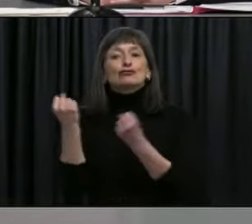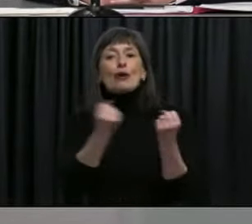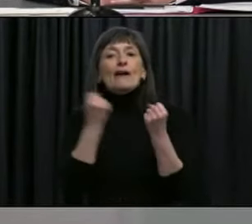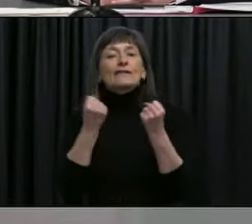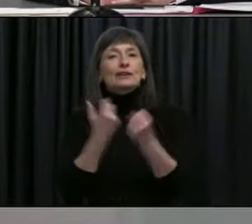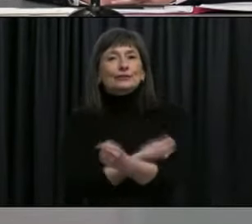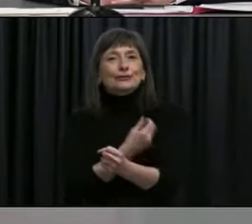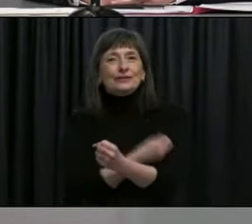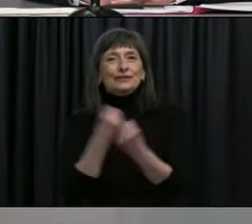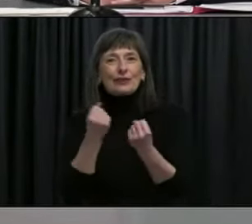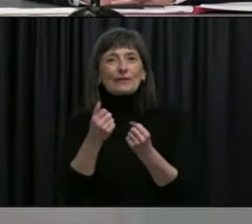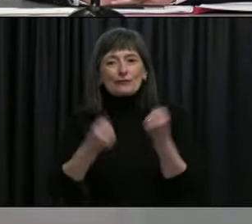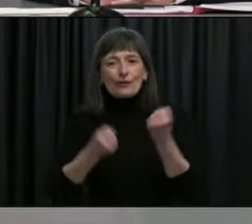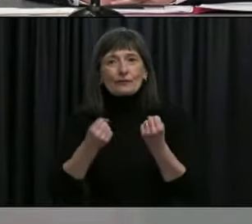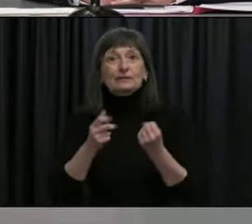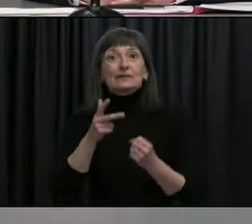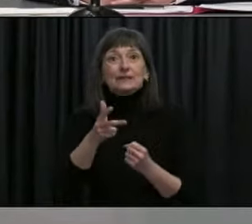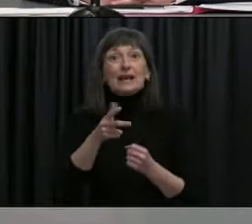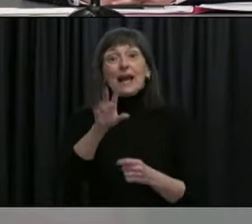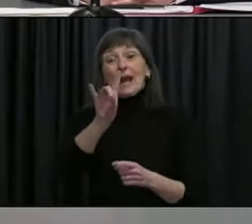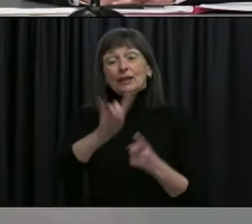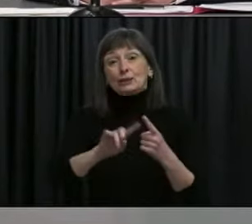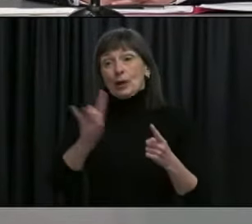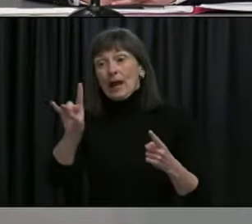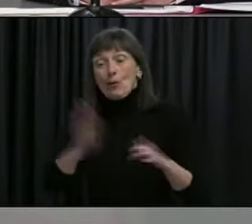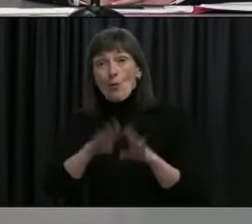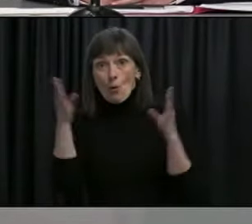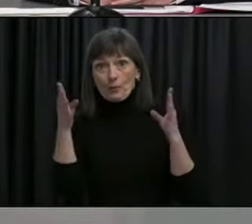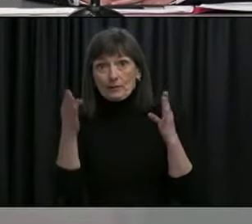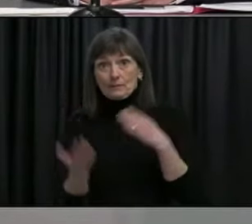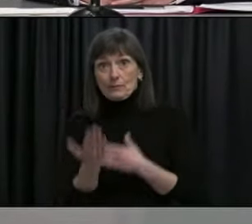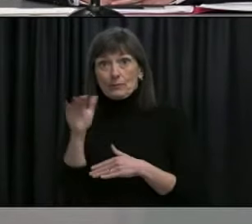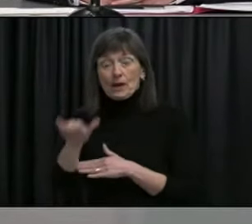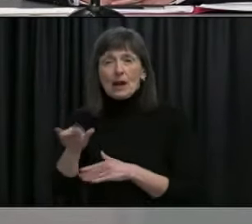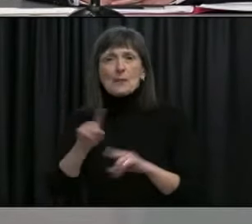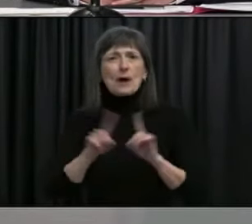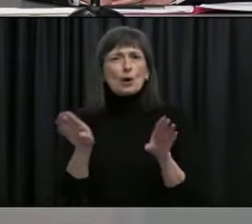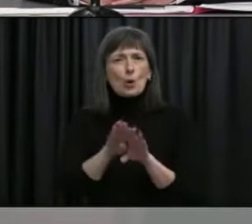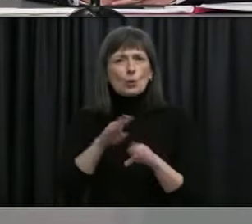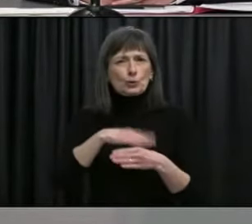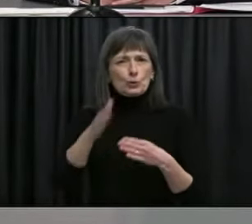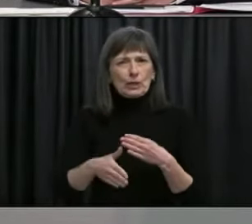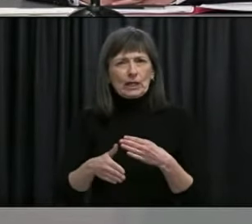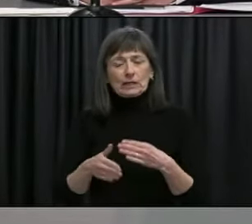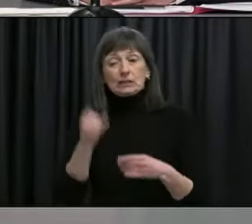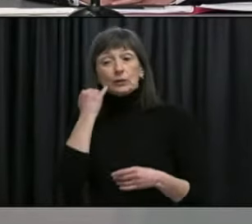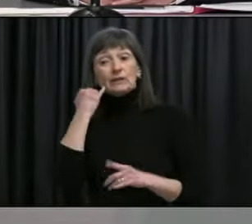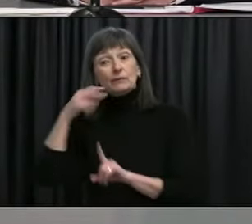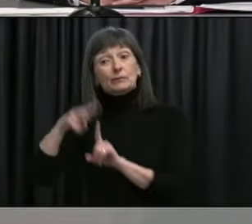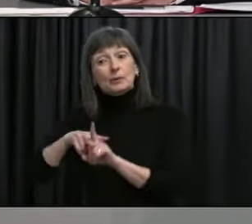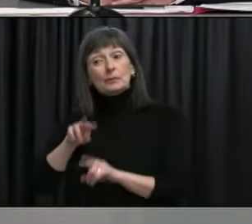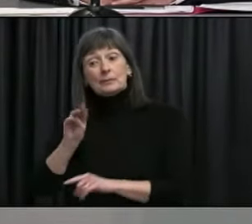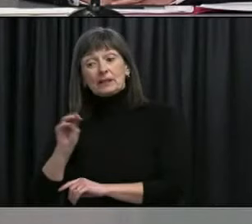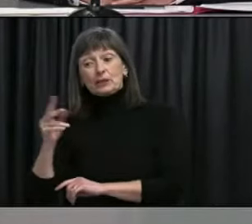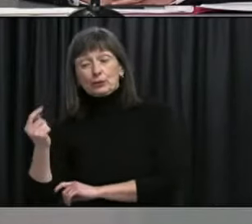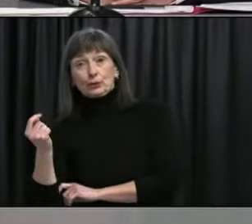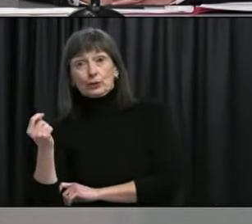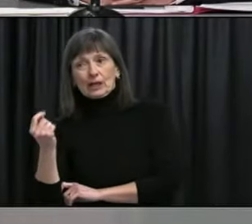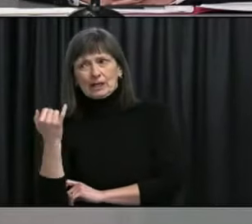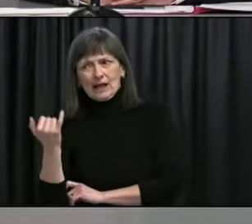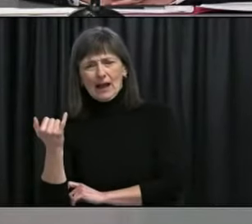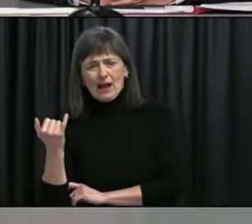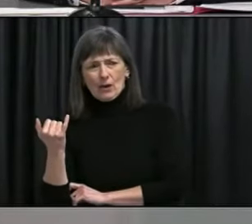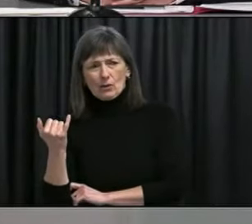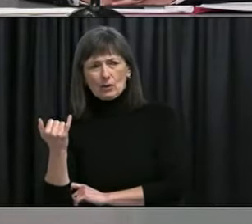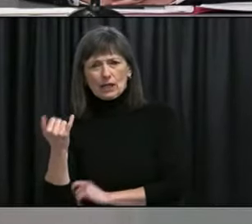um but it's closed for the long weekend so for those who are getting procedures done on monday and tuesday in need of tests done previous they're now having to travel